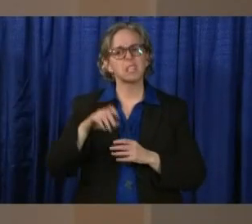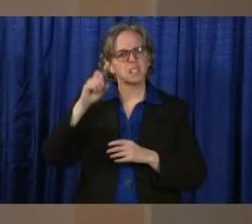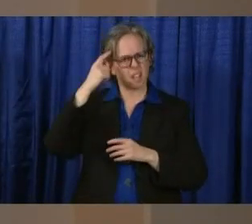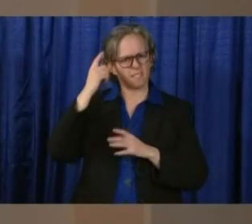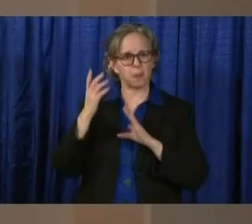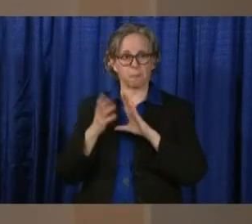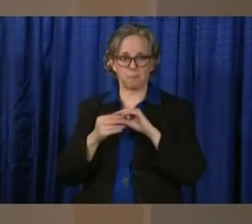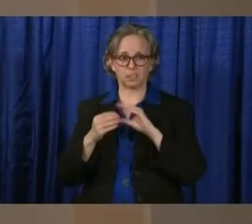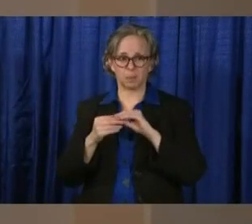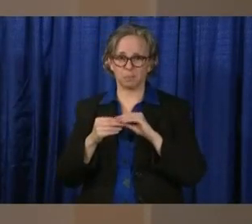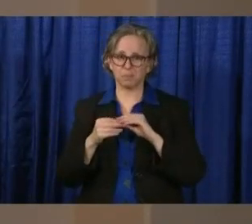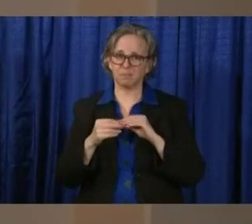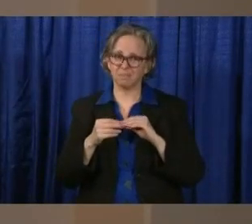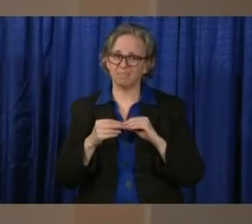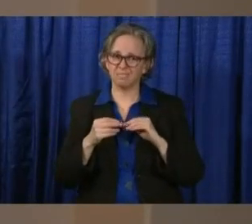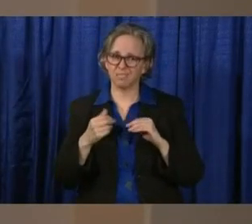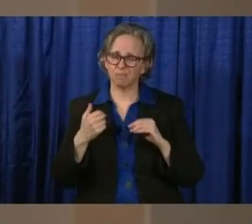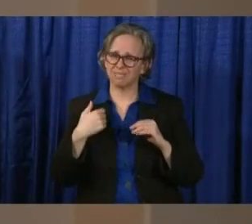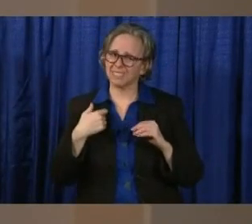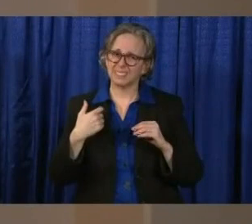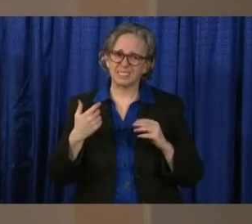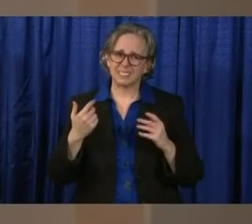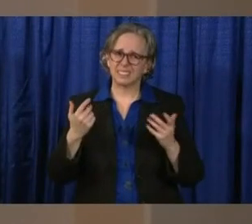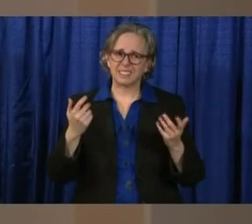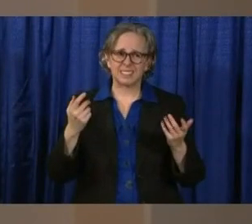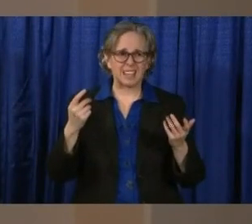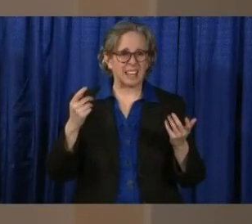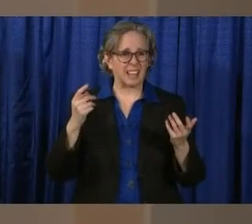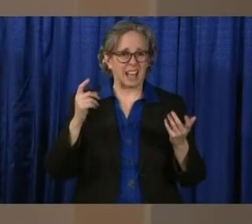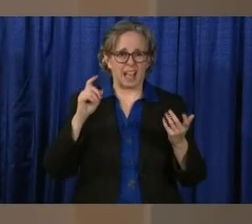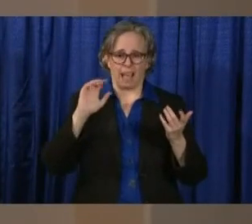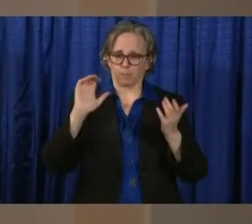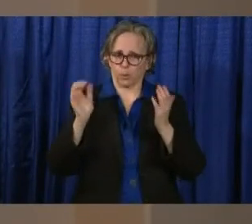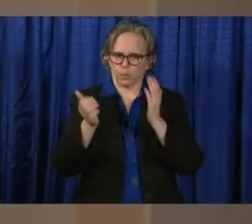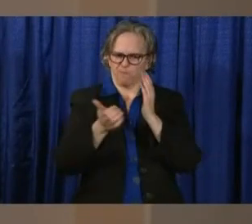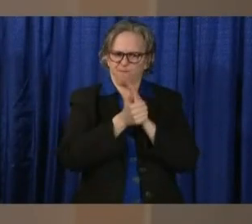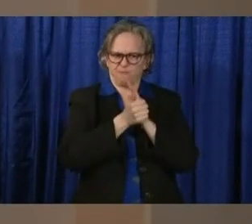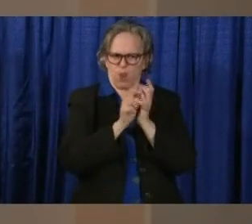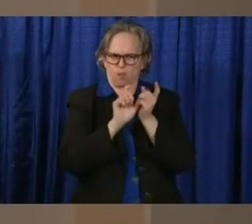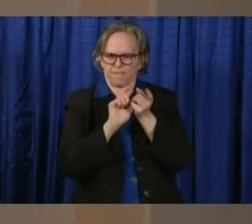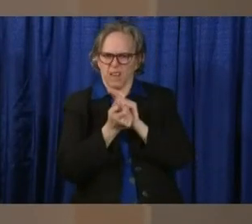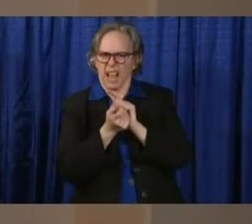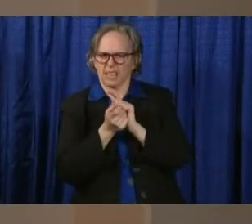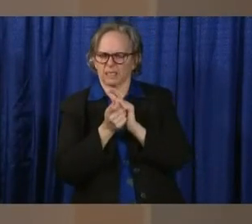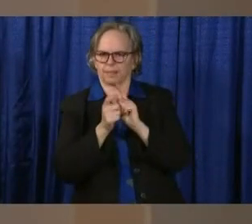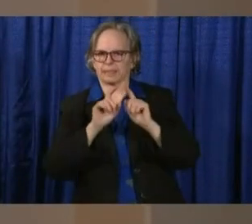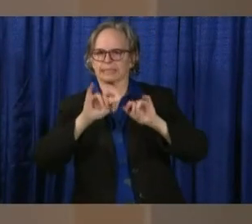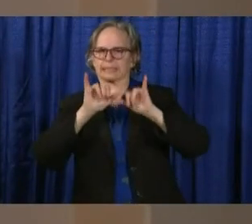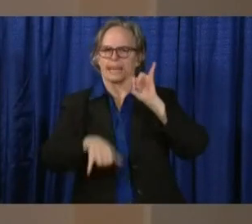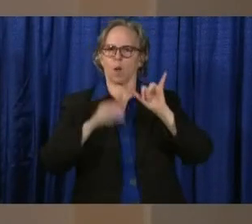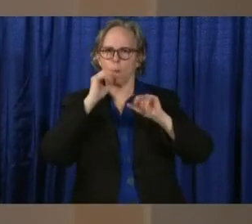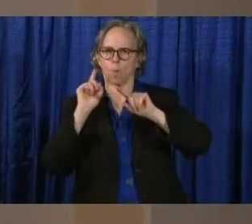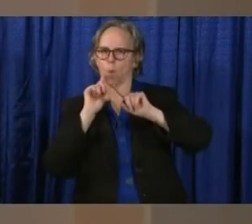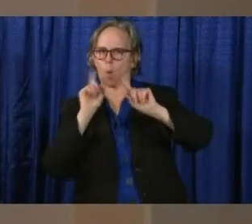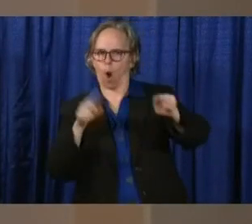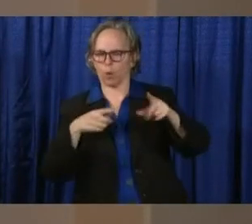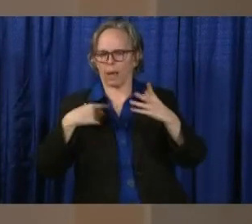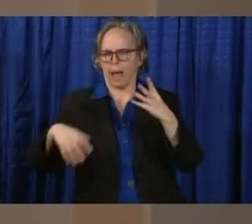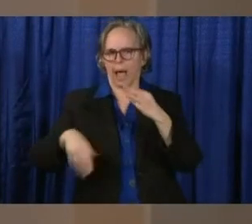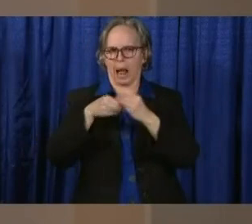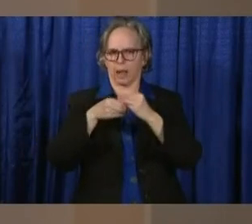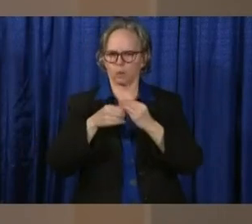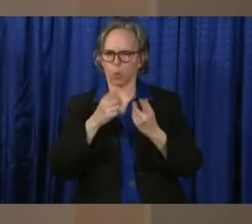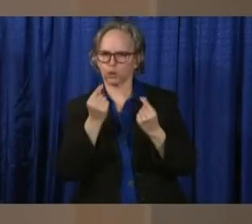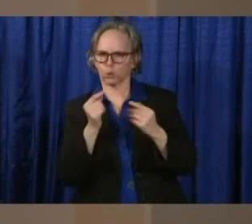the revised or the amended stay-at-home order with the essential business descriptions does go in. It's to effect